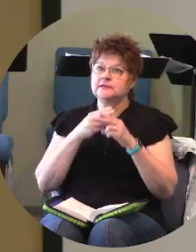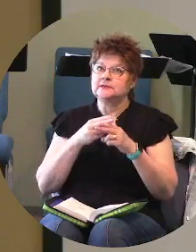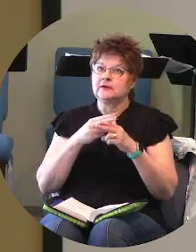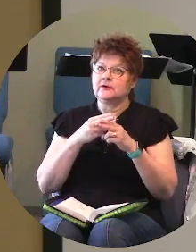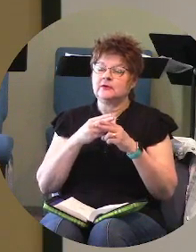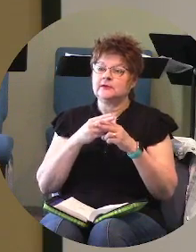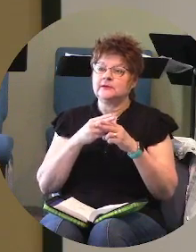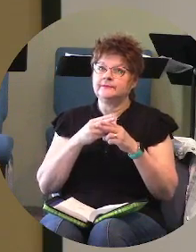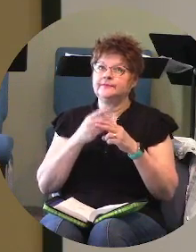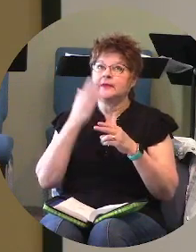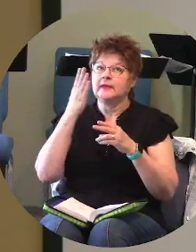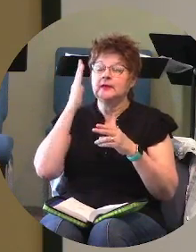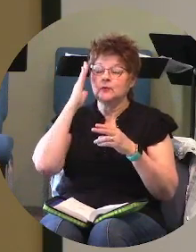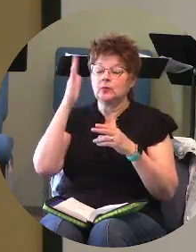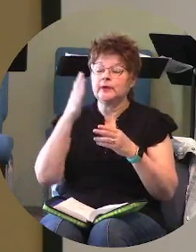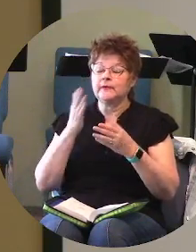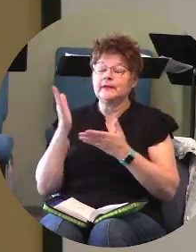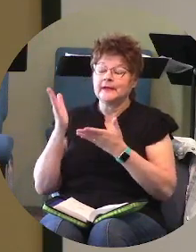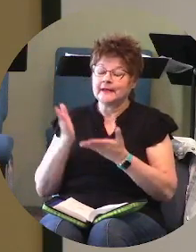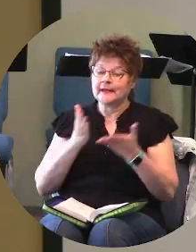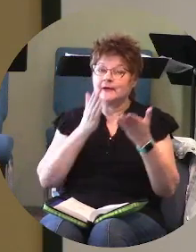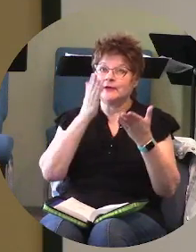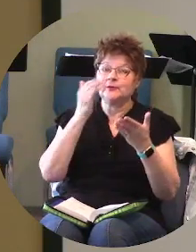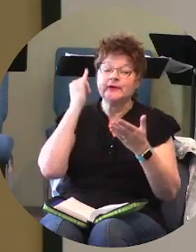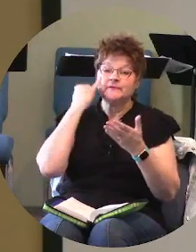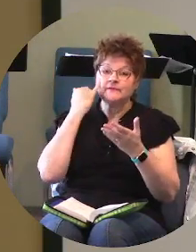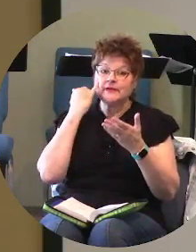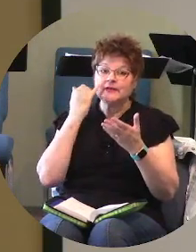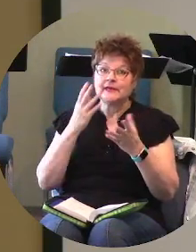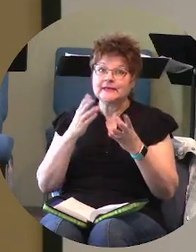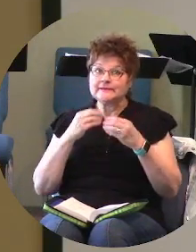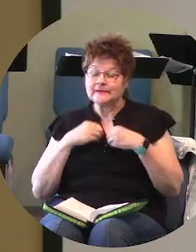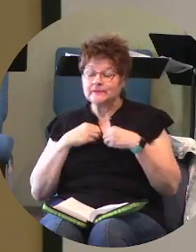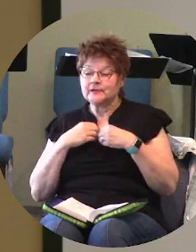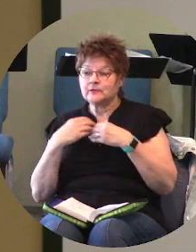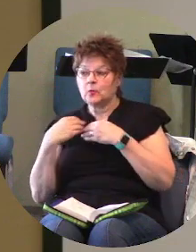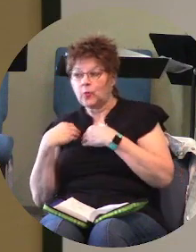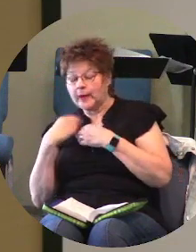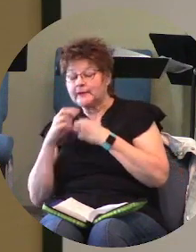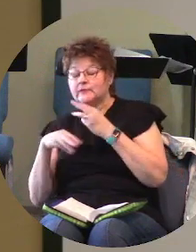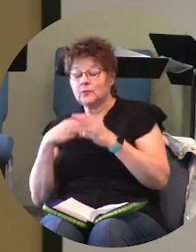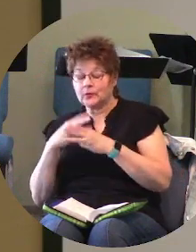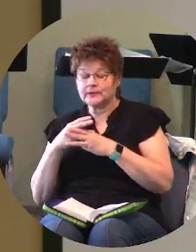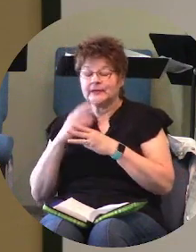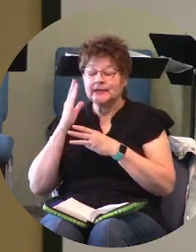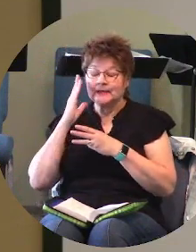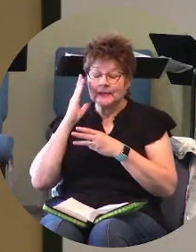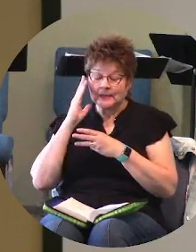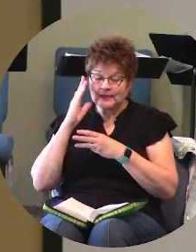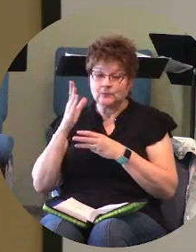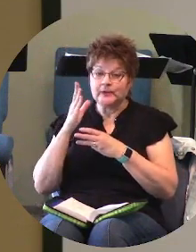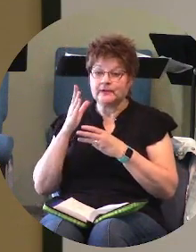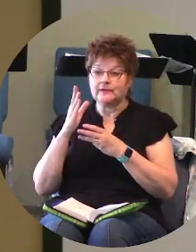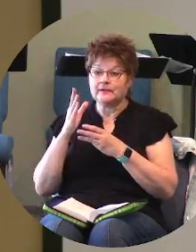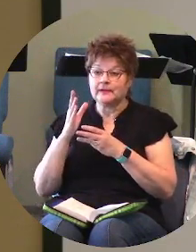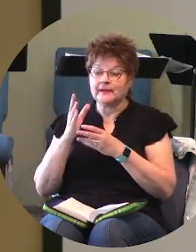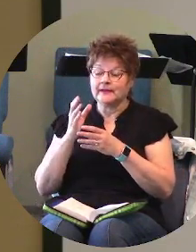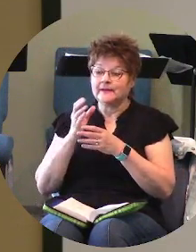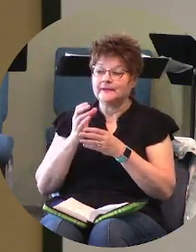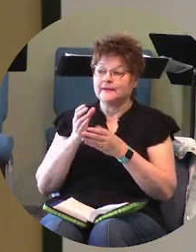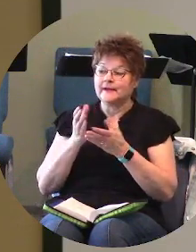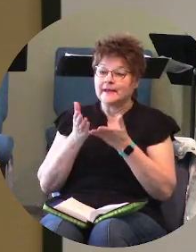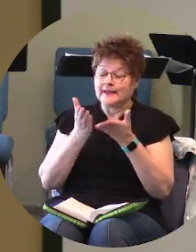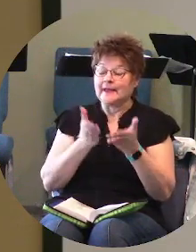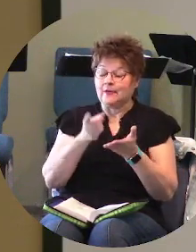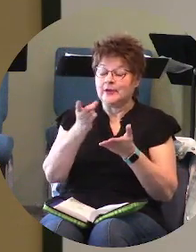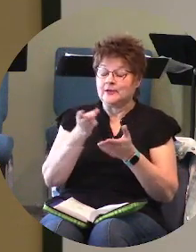world brother and sister he'll carry you he's got you he's got us